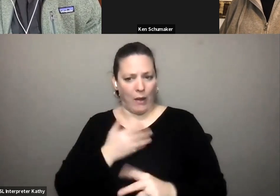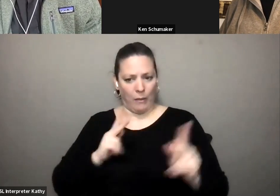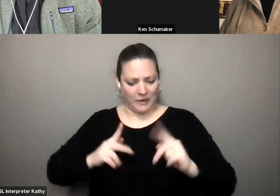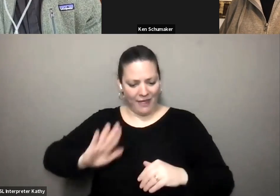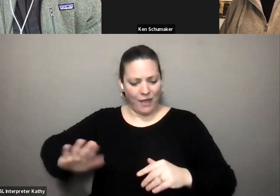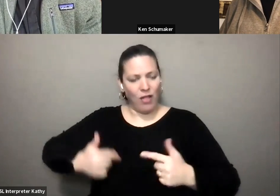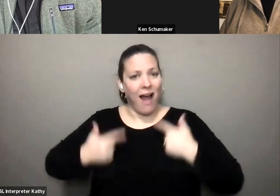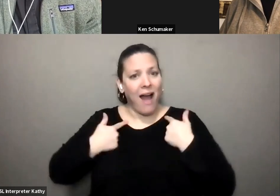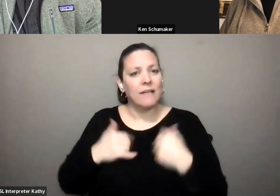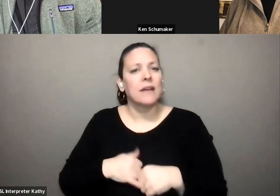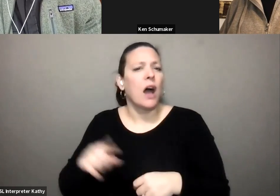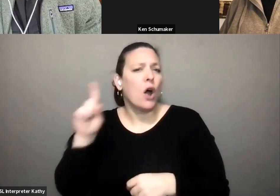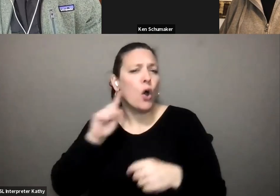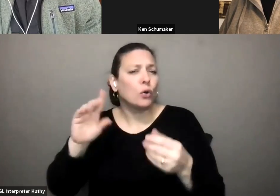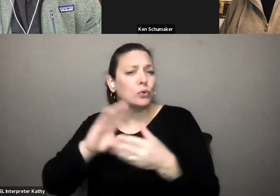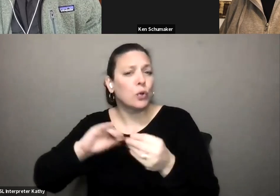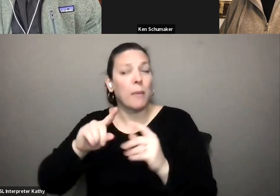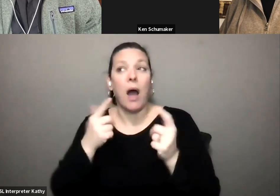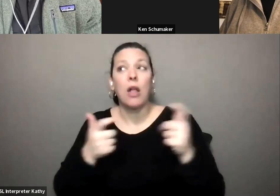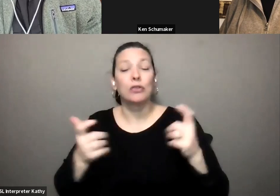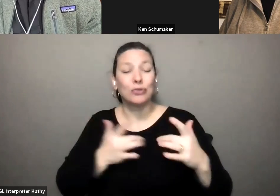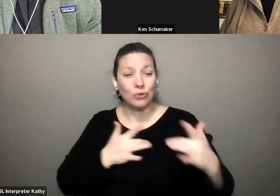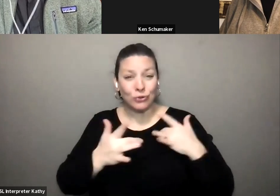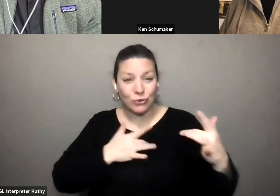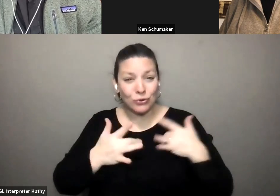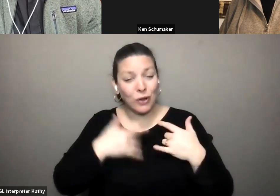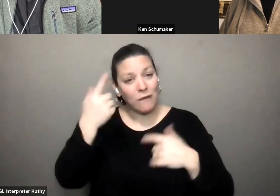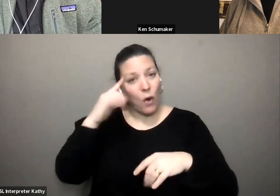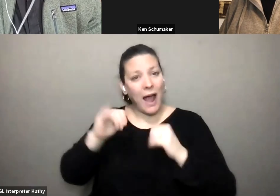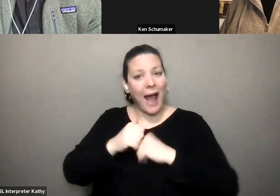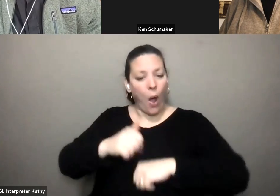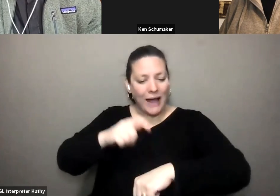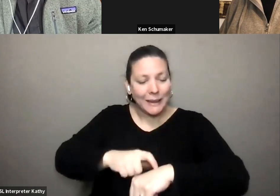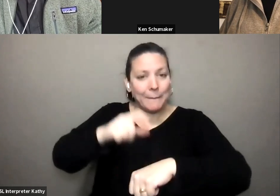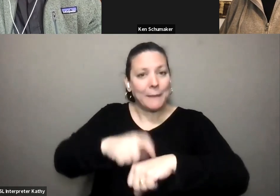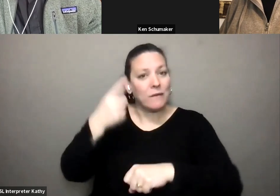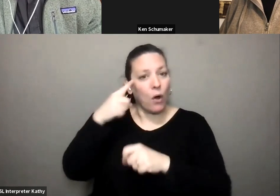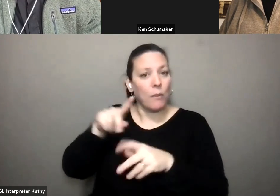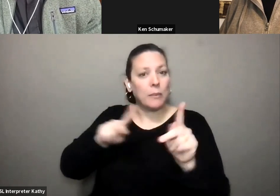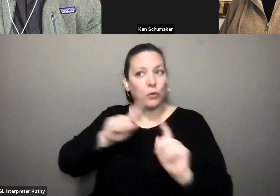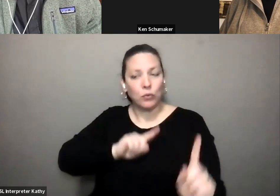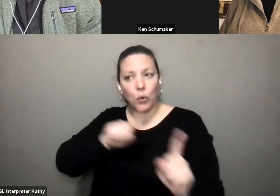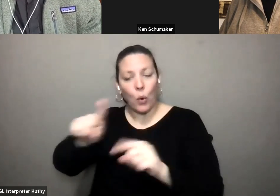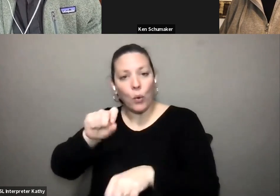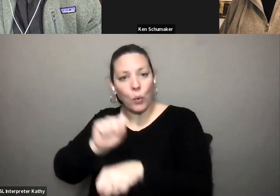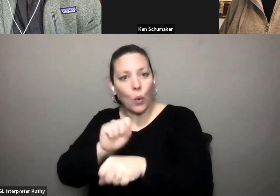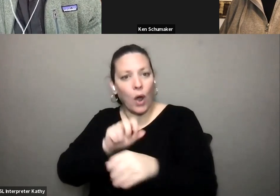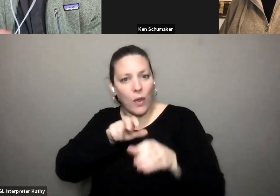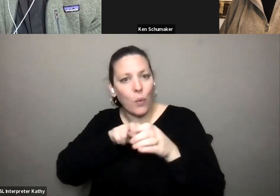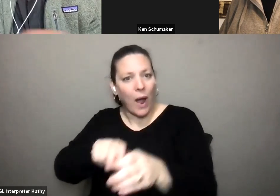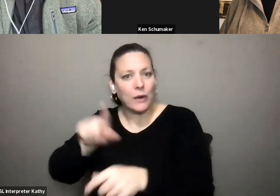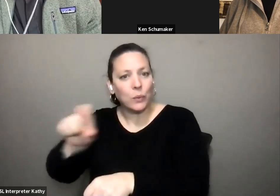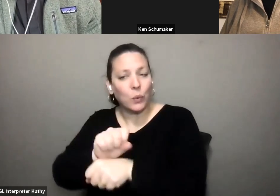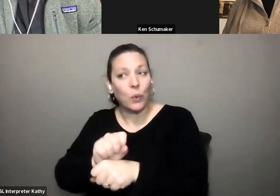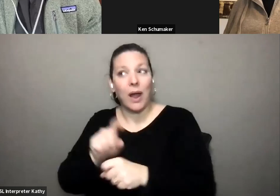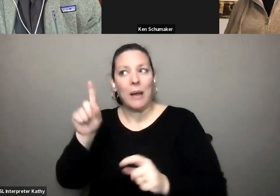about um a great deal of worry about the the timeliness of a tarps ride to work you know folks who are worried that they were gonna um